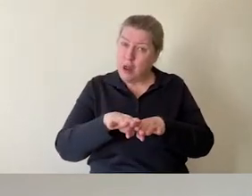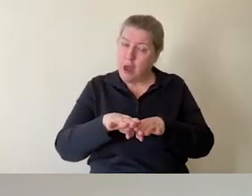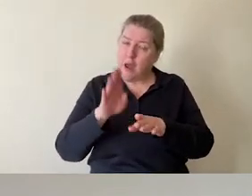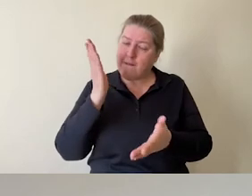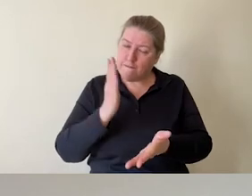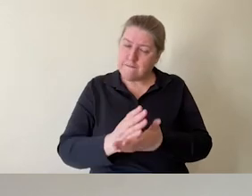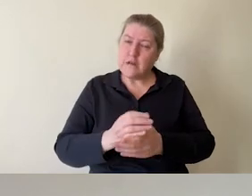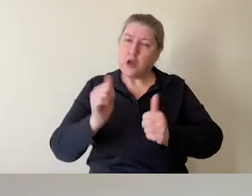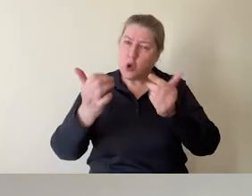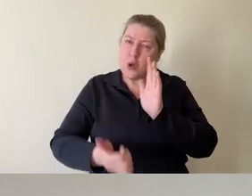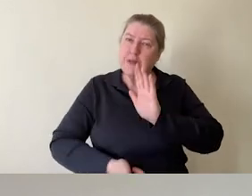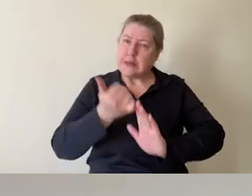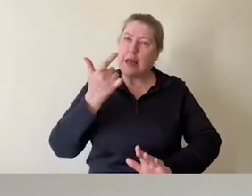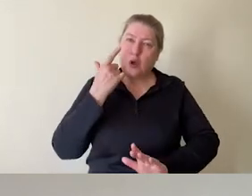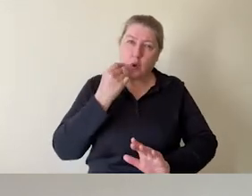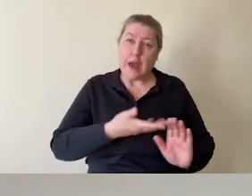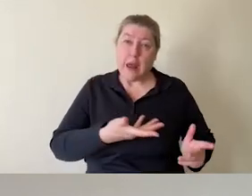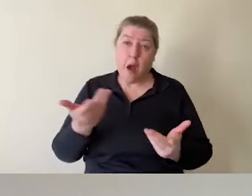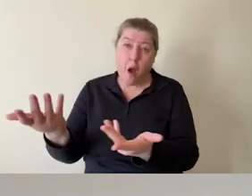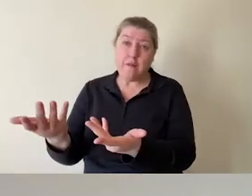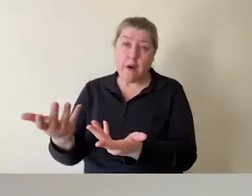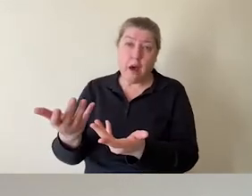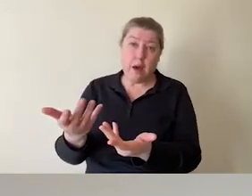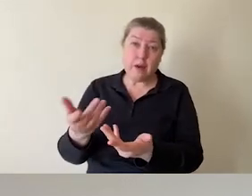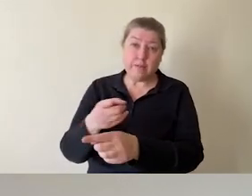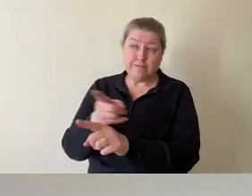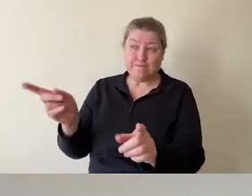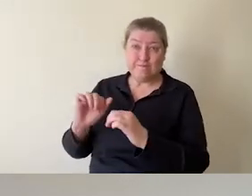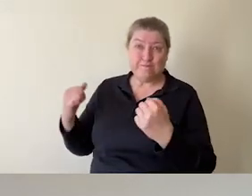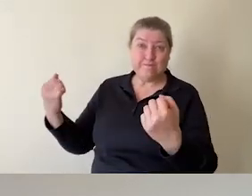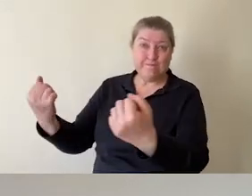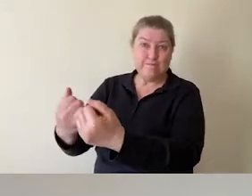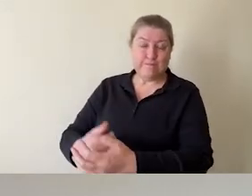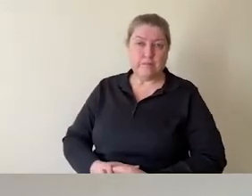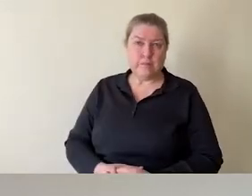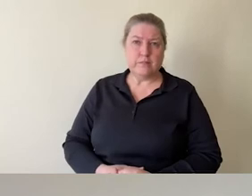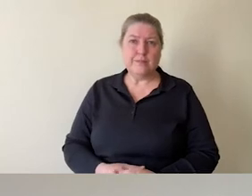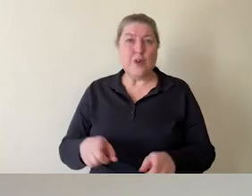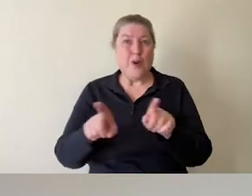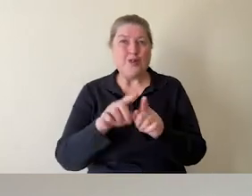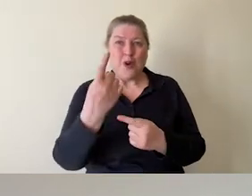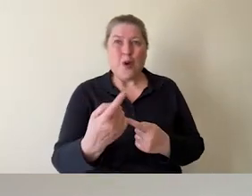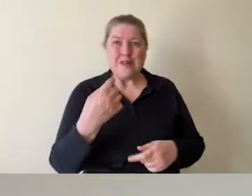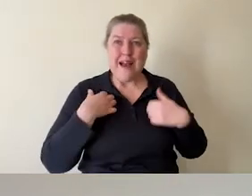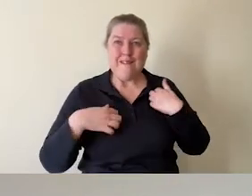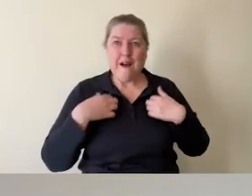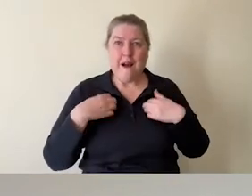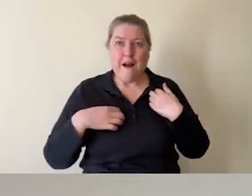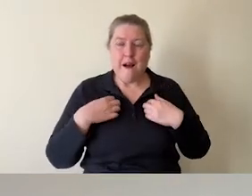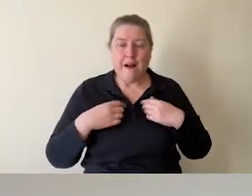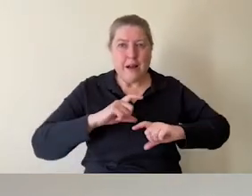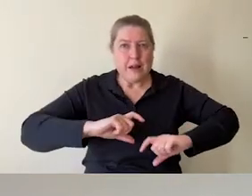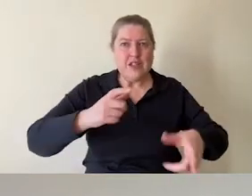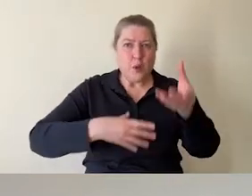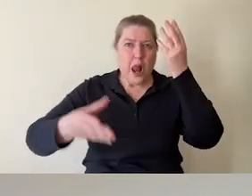offer your audience. It's also very inspiring for you because you are continually learning, you are